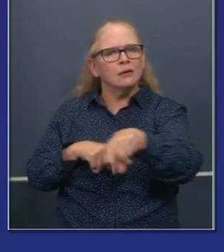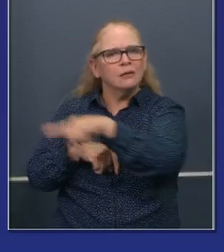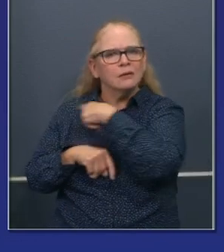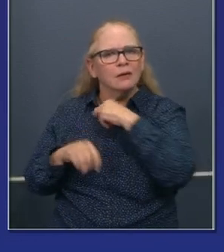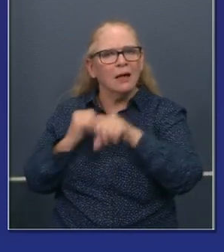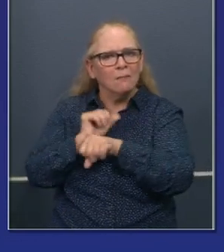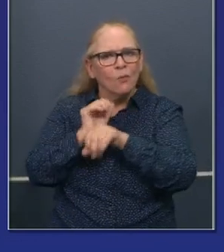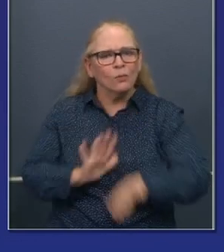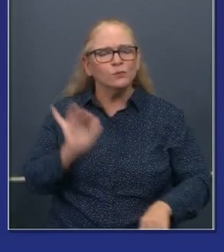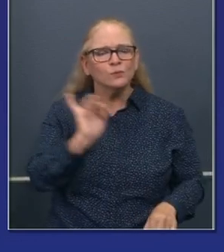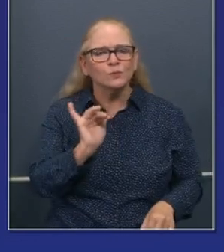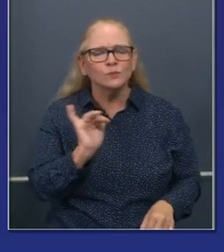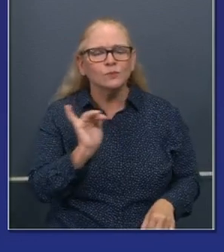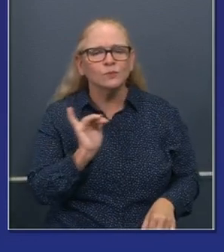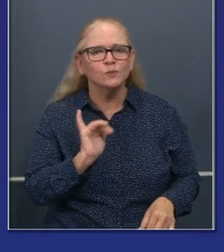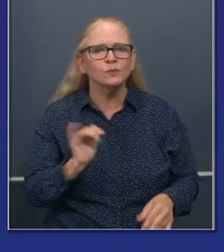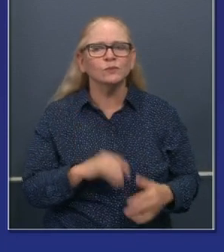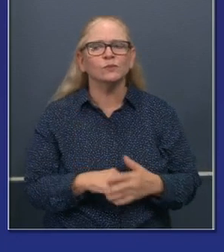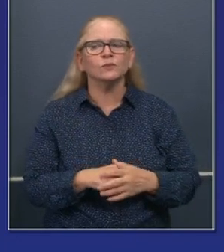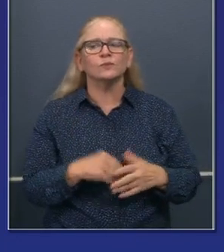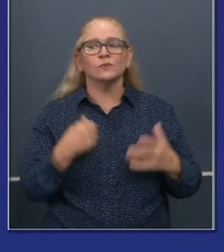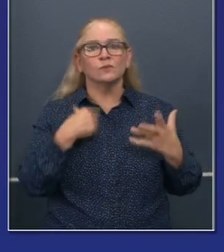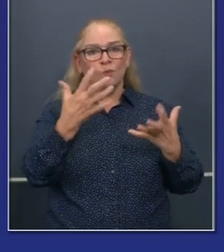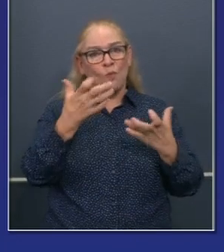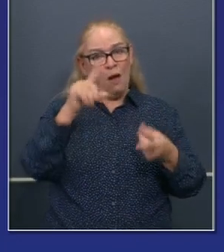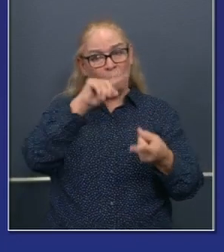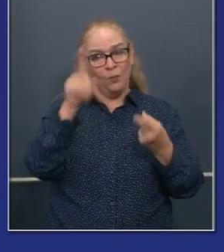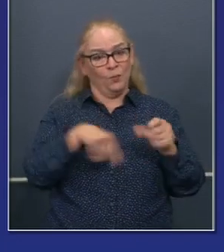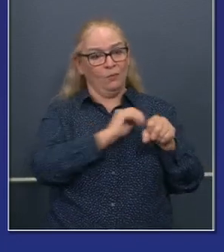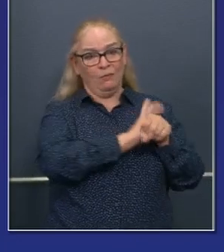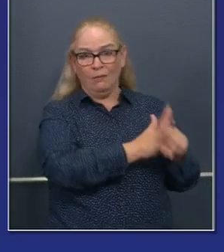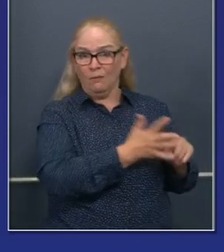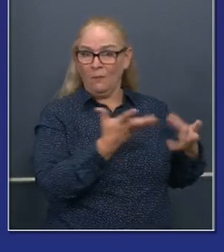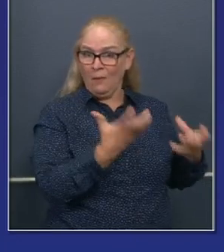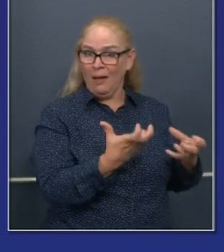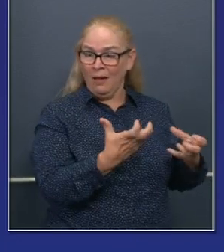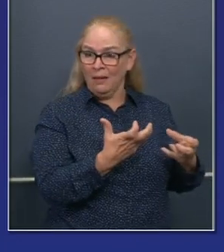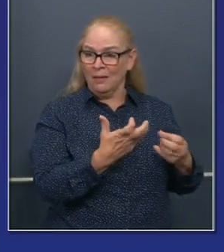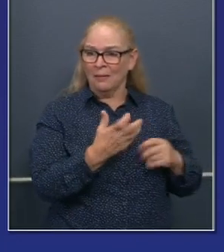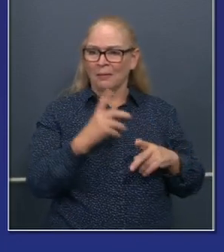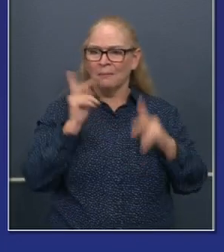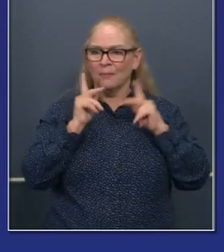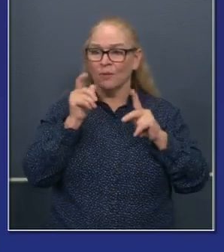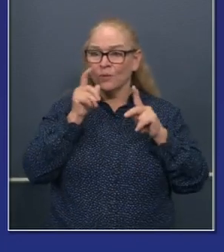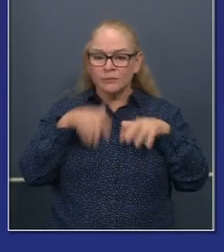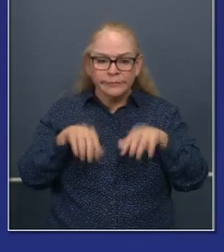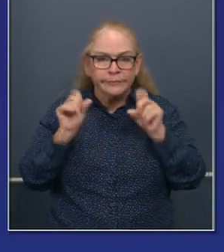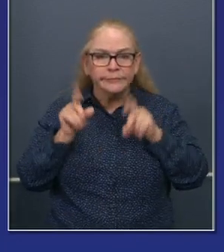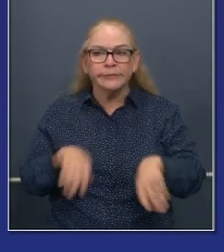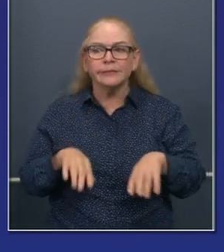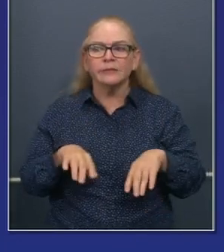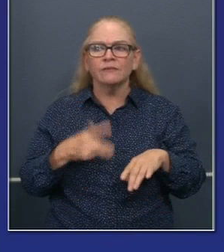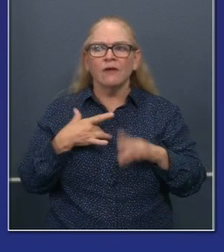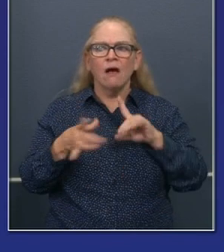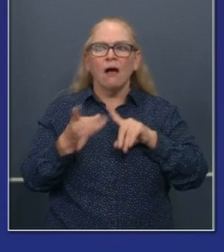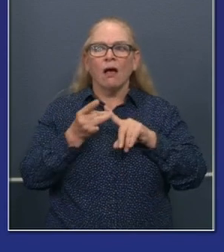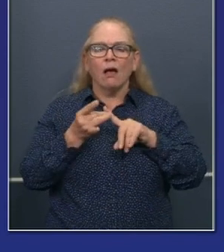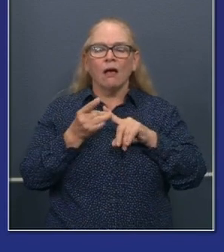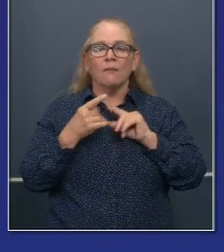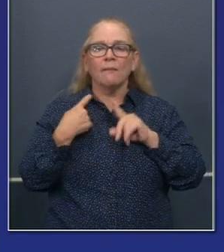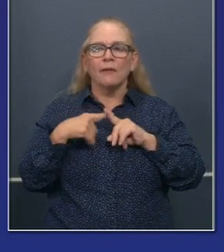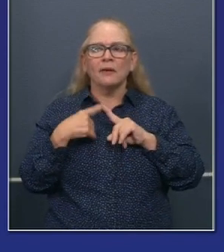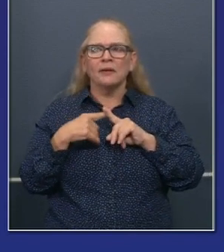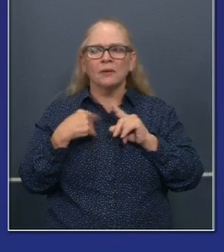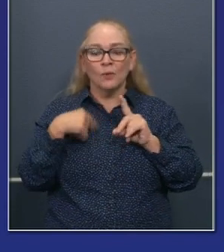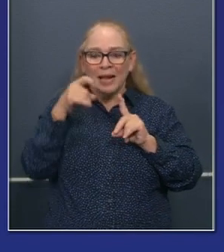eliminate this disease, we want people that have tested positive or been exposed to COVID-19. We need them to isolate. We